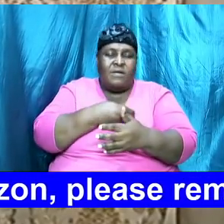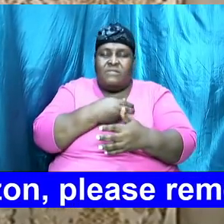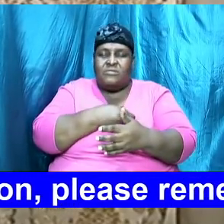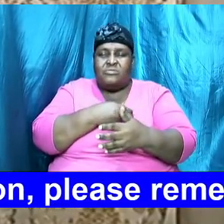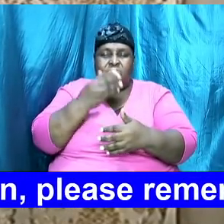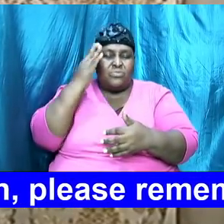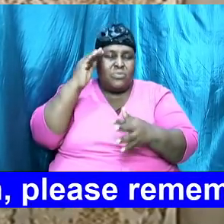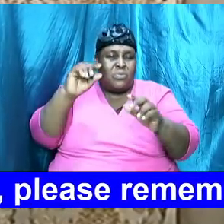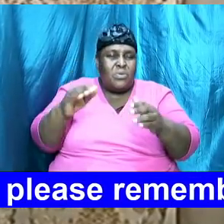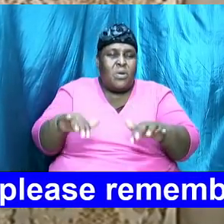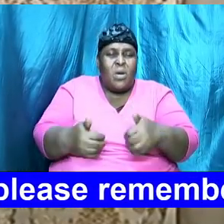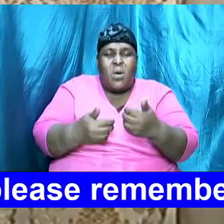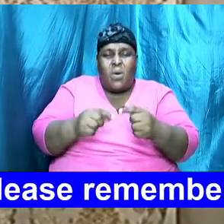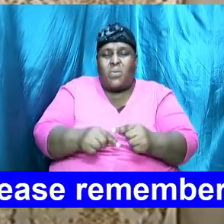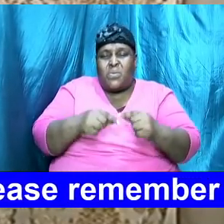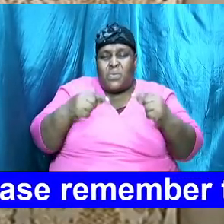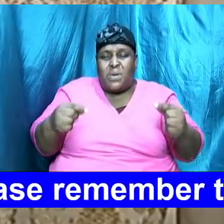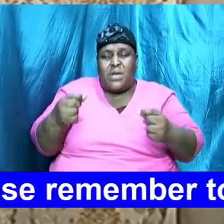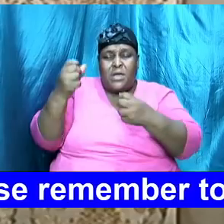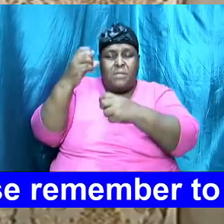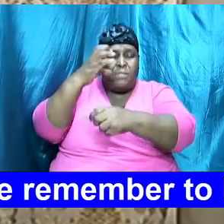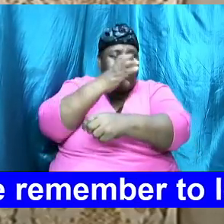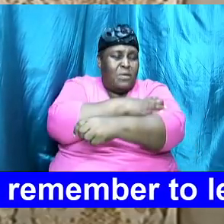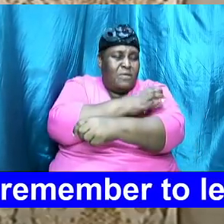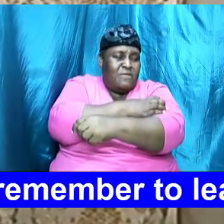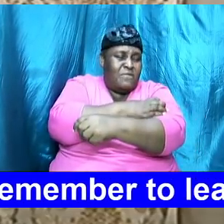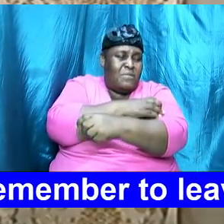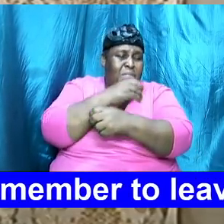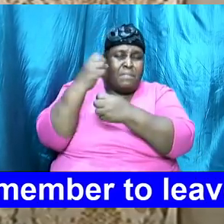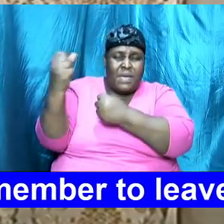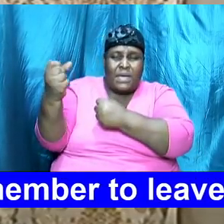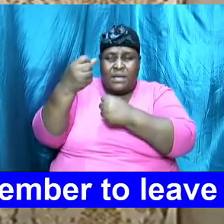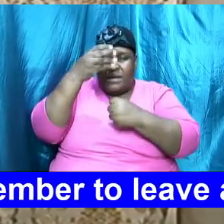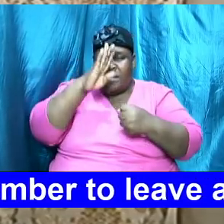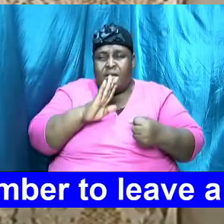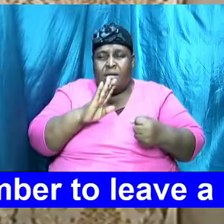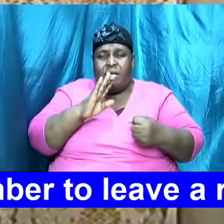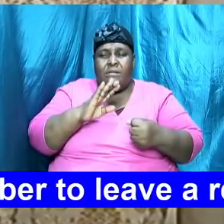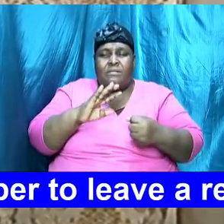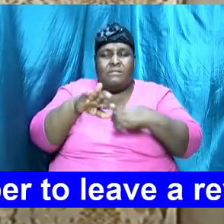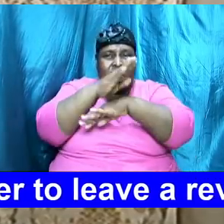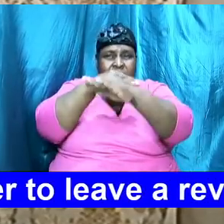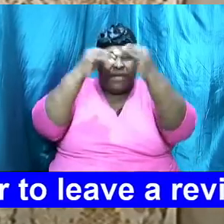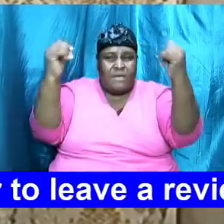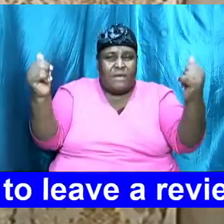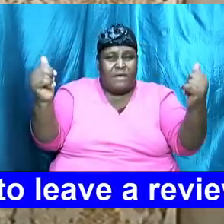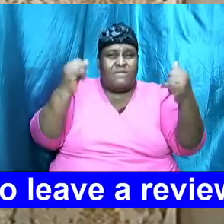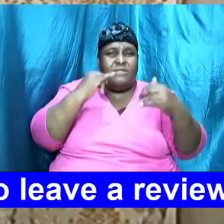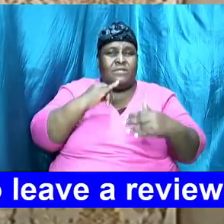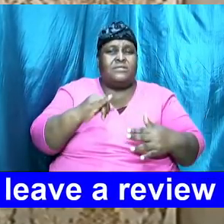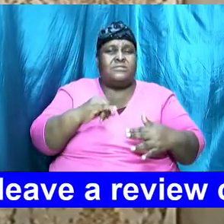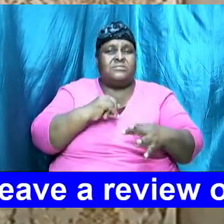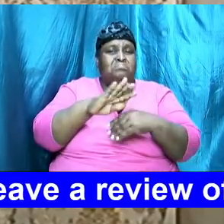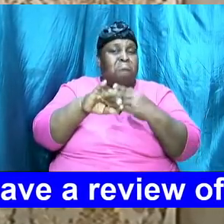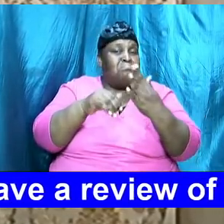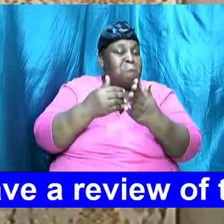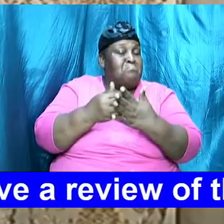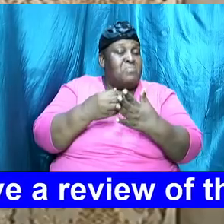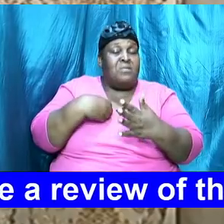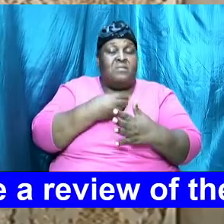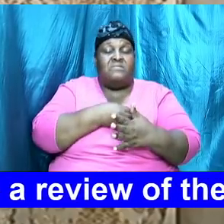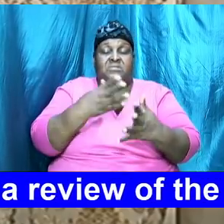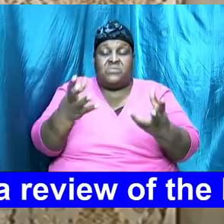powerful and how mighty the God of heaven is. All of us want to have an